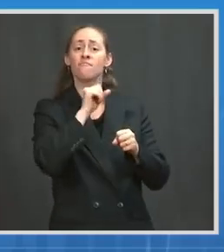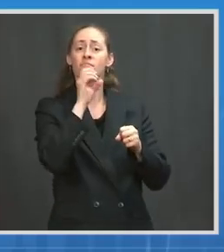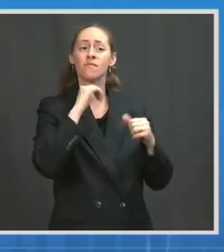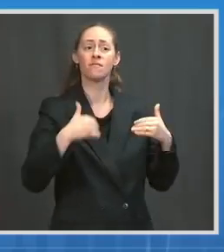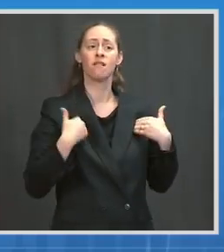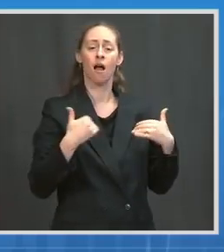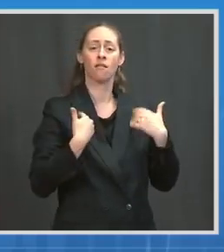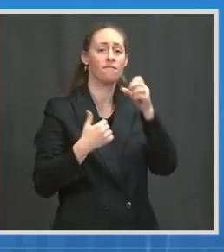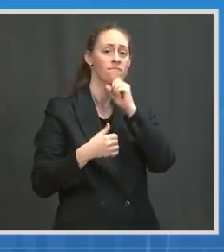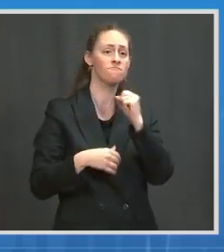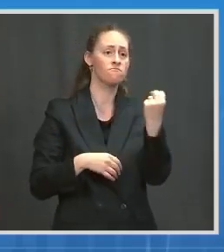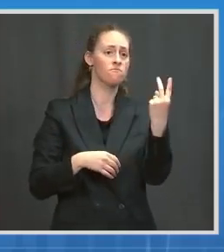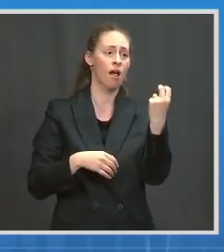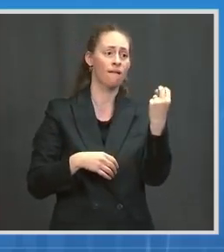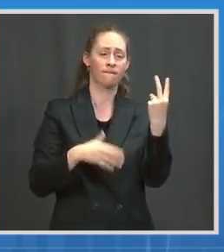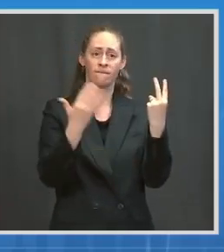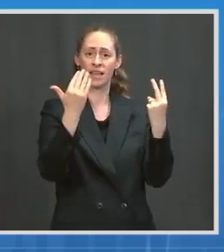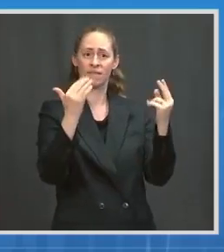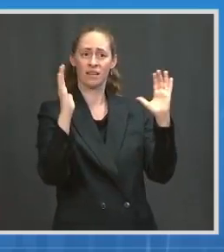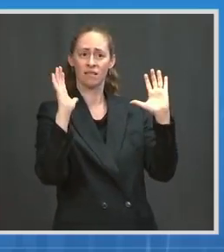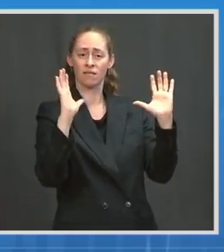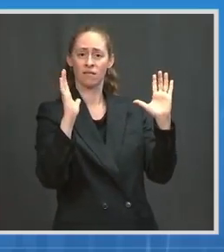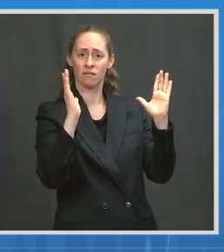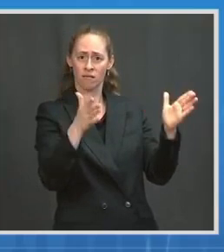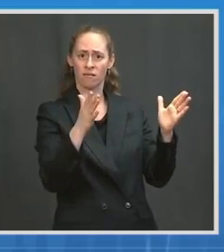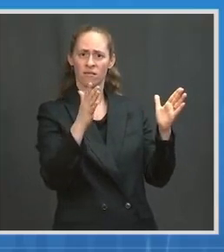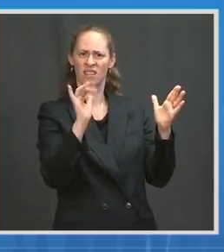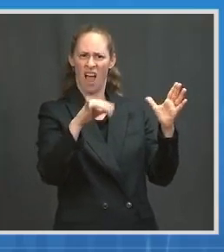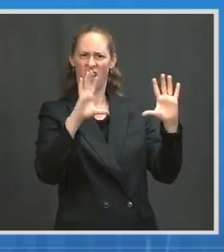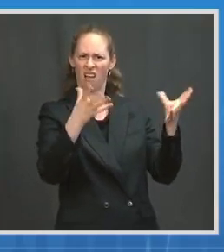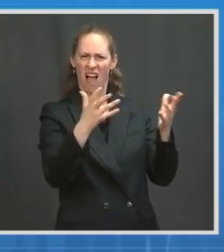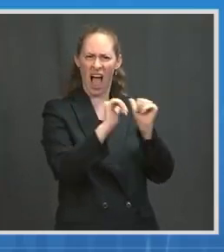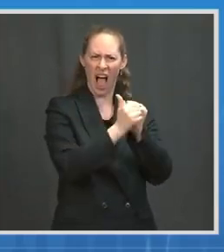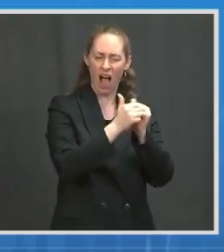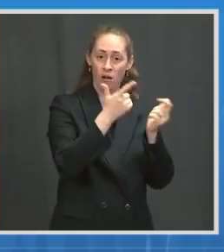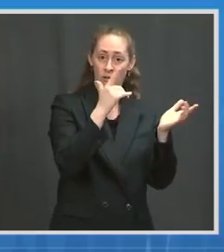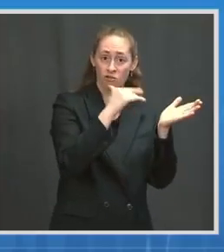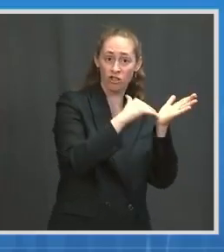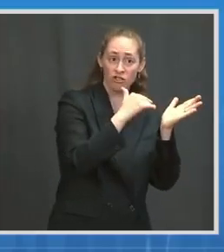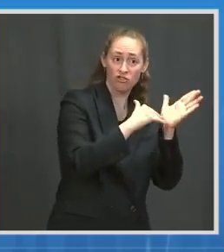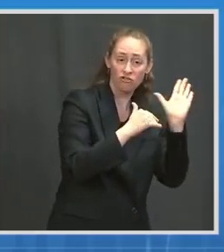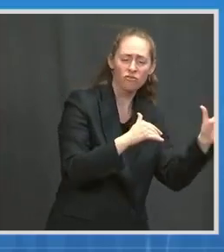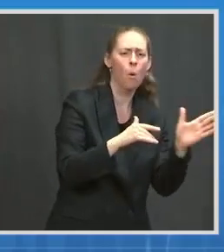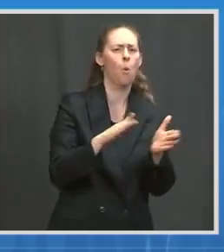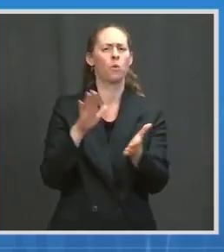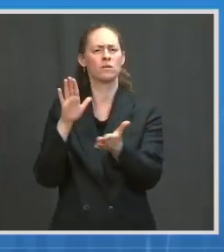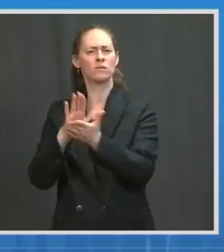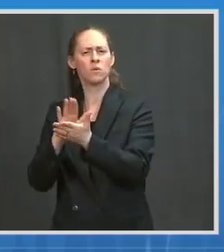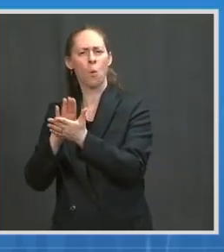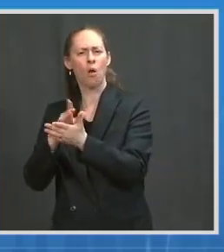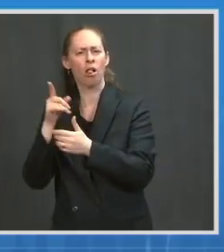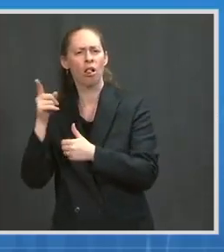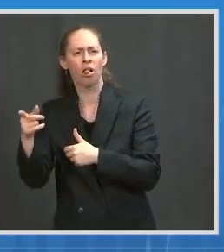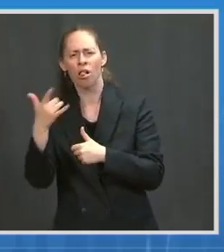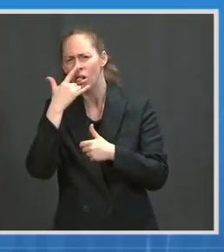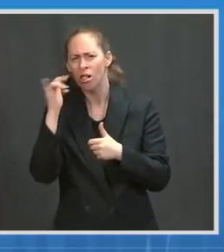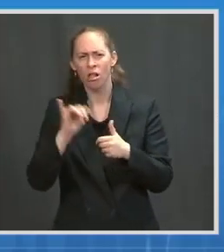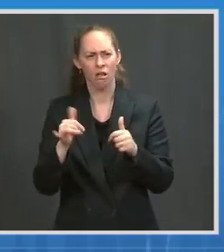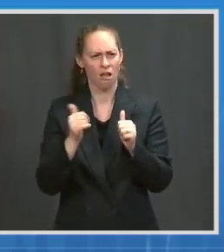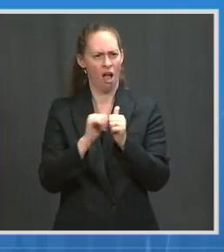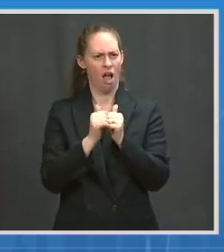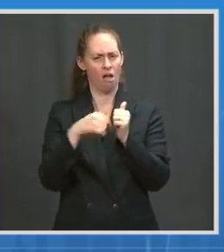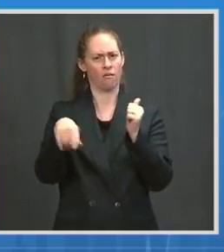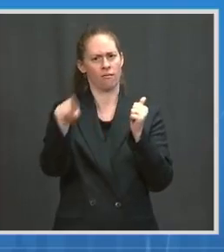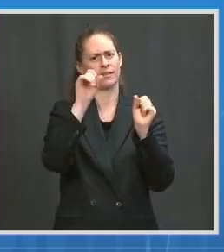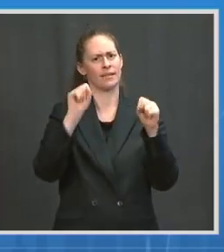our pediatrician's offices where you would target that? Is it schools? How are — how is this age group going to be able to access the vaccine? Thank you.